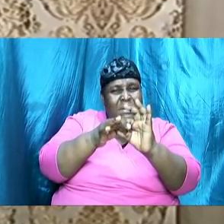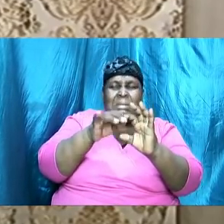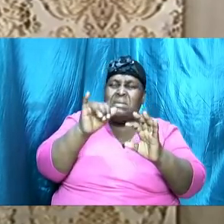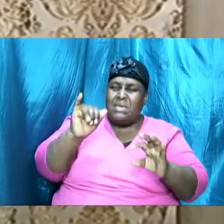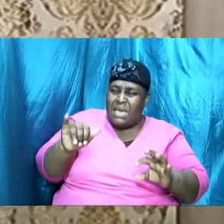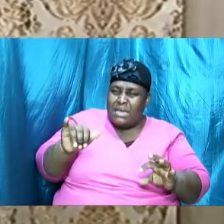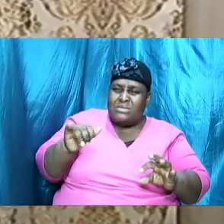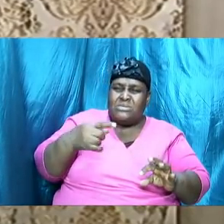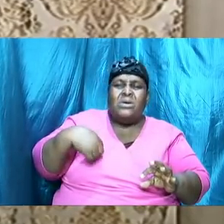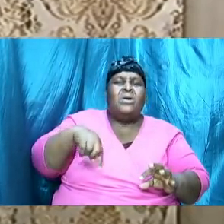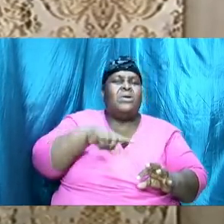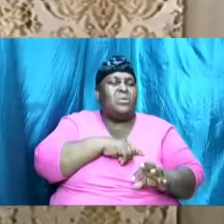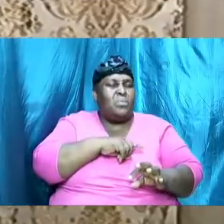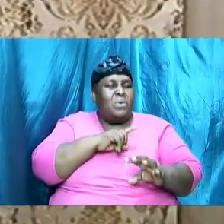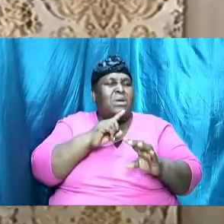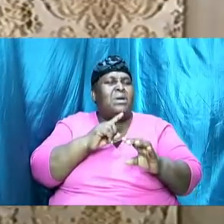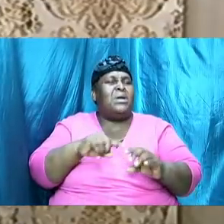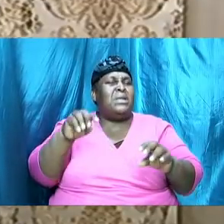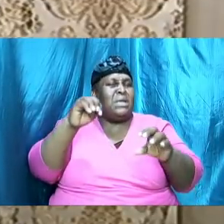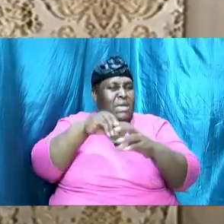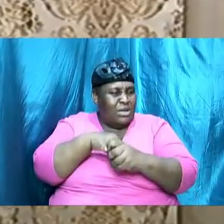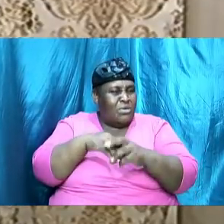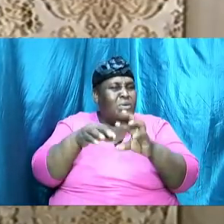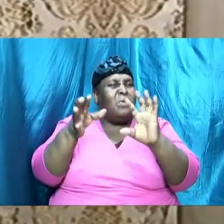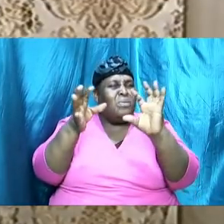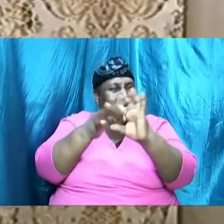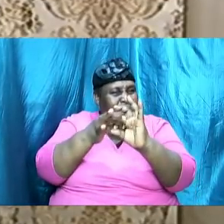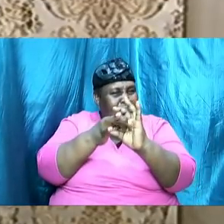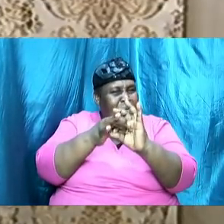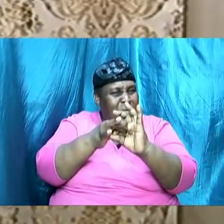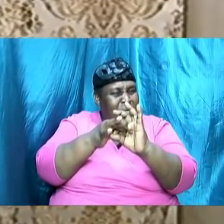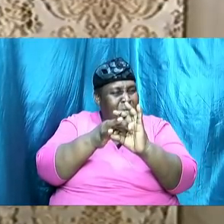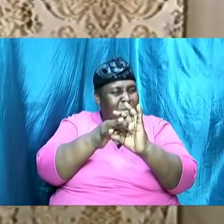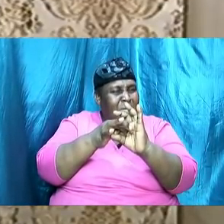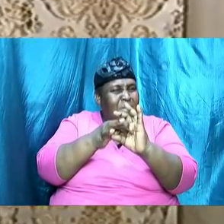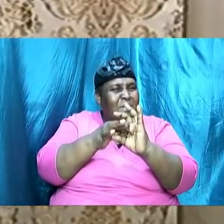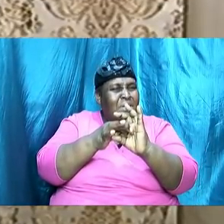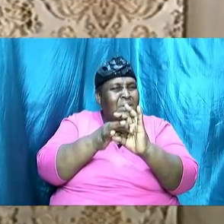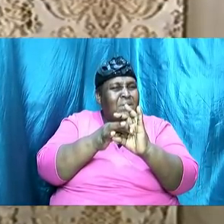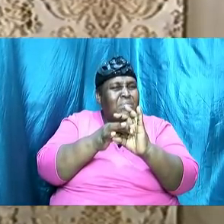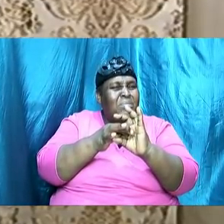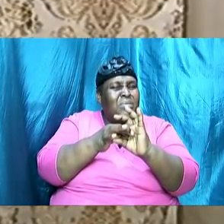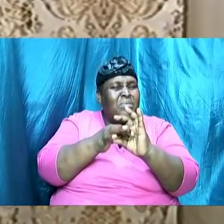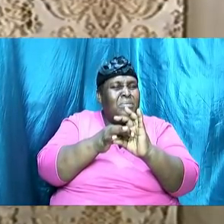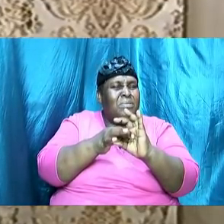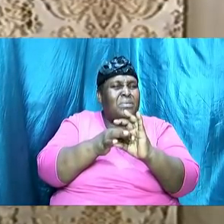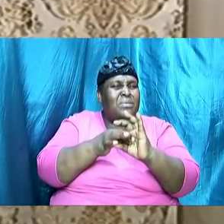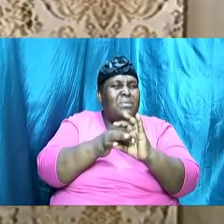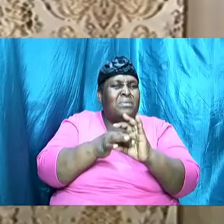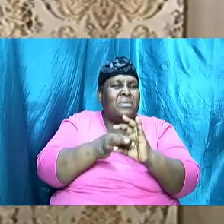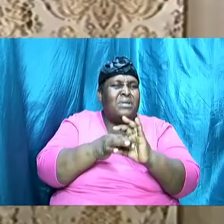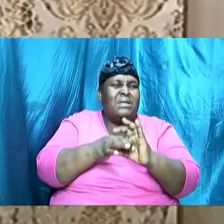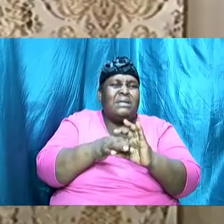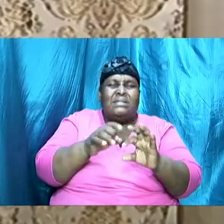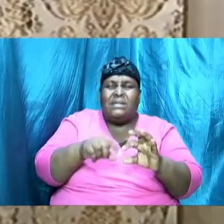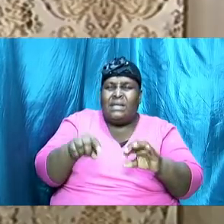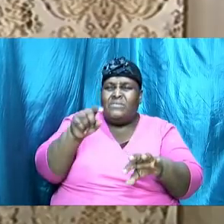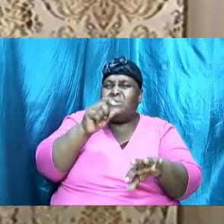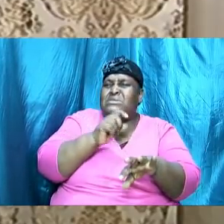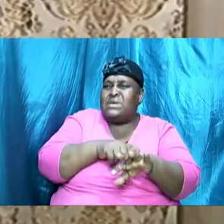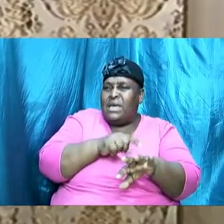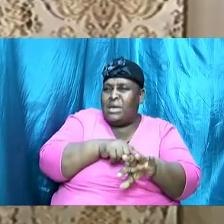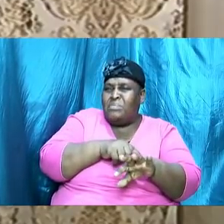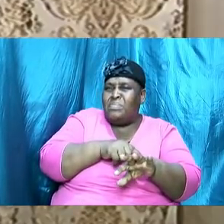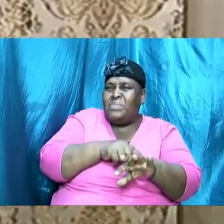we get into relationships, when we get involved in relationships, after a period of time,